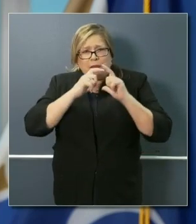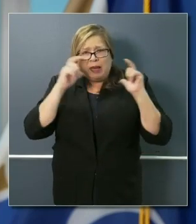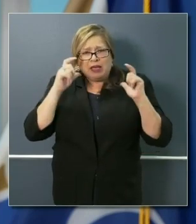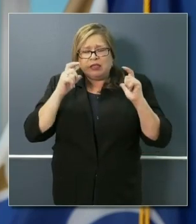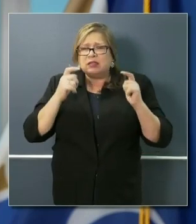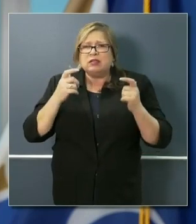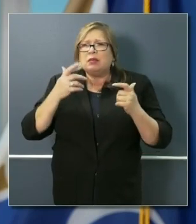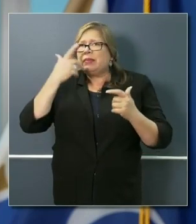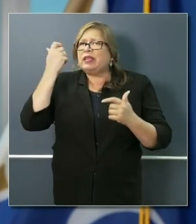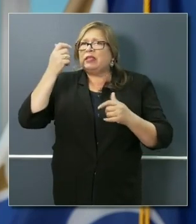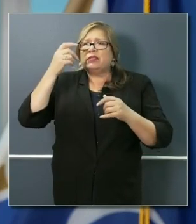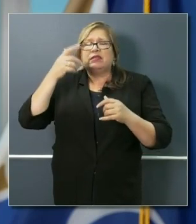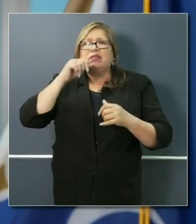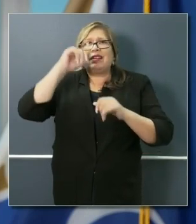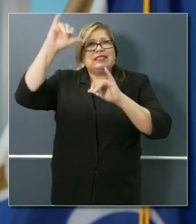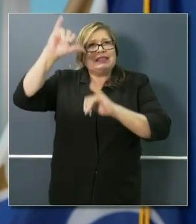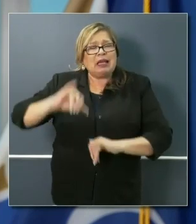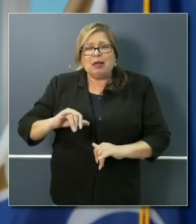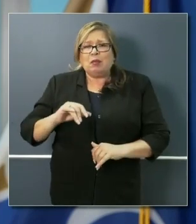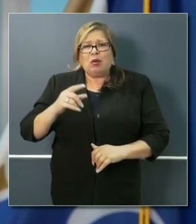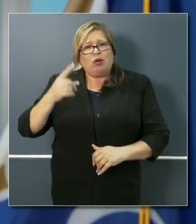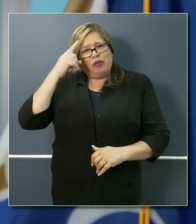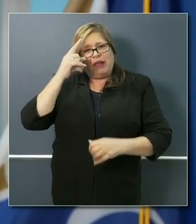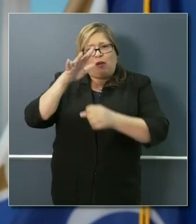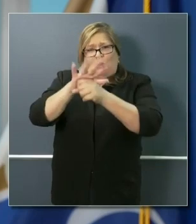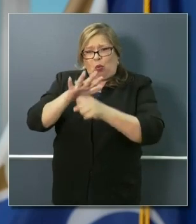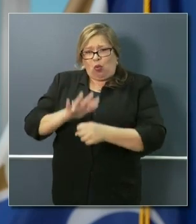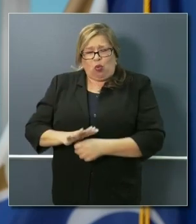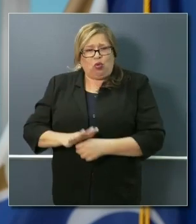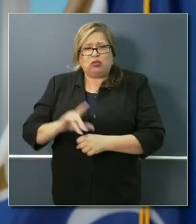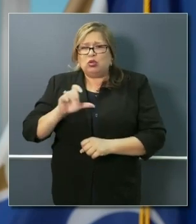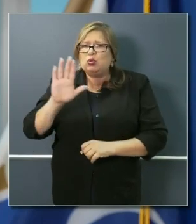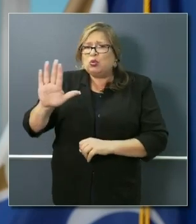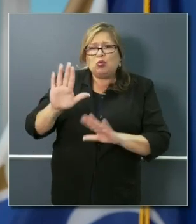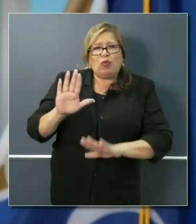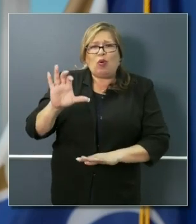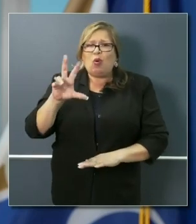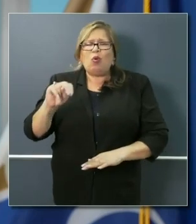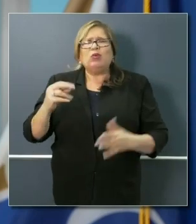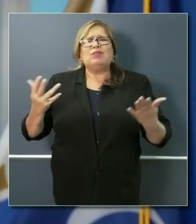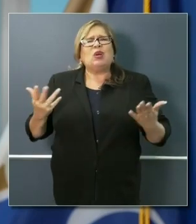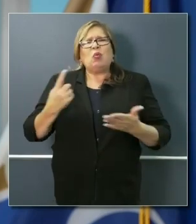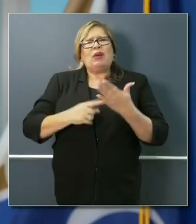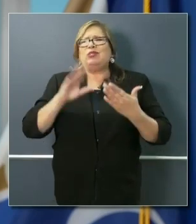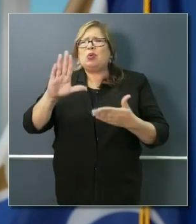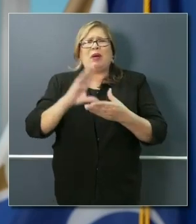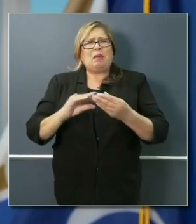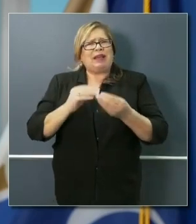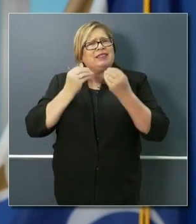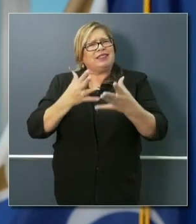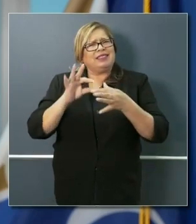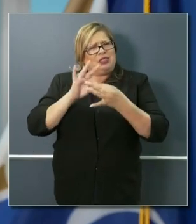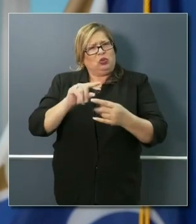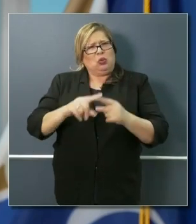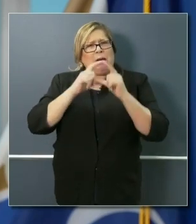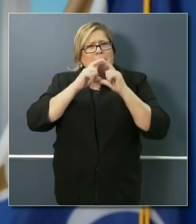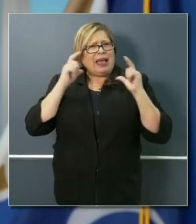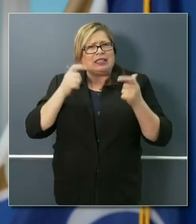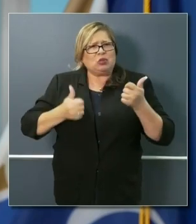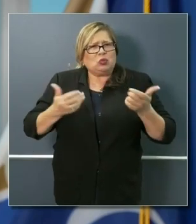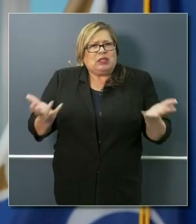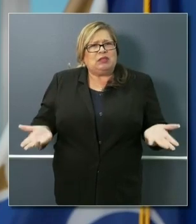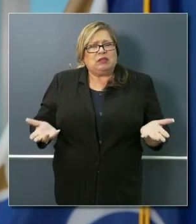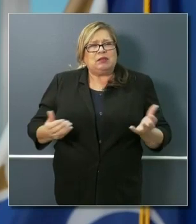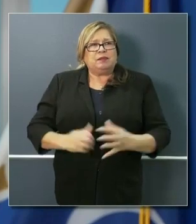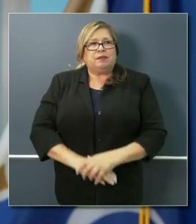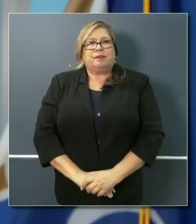state? Do you think those locals are doing the right thing and people should just listen to that? And what is the message about wearing a mask, from your words? We were very clear